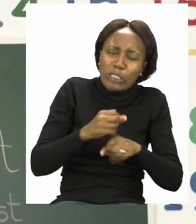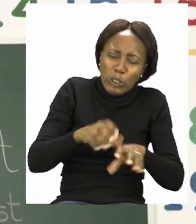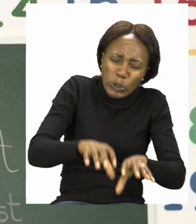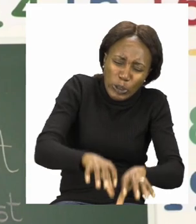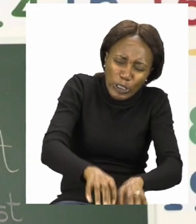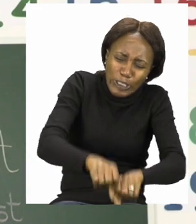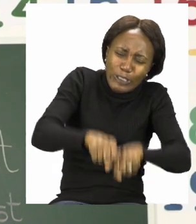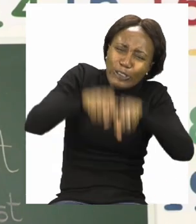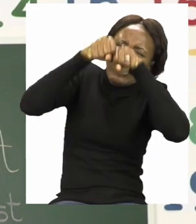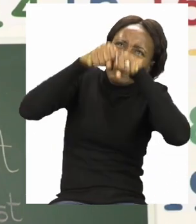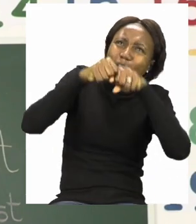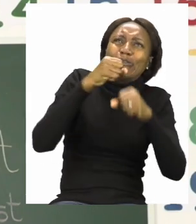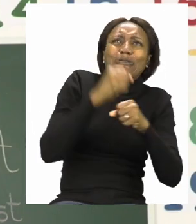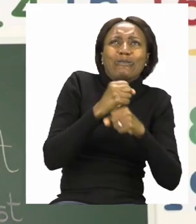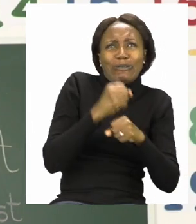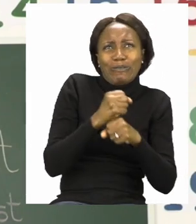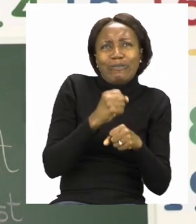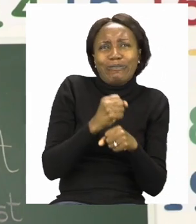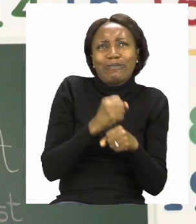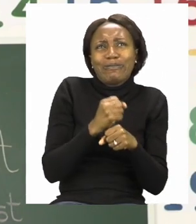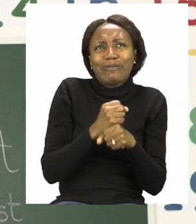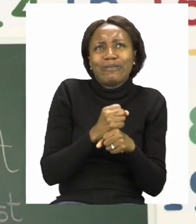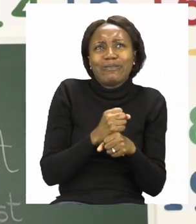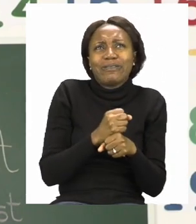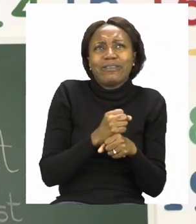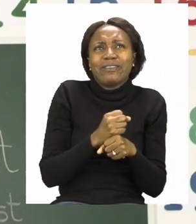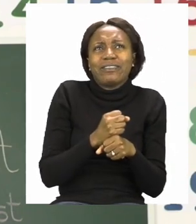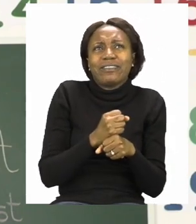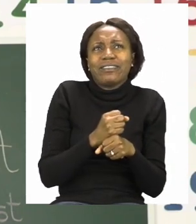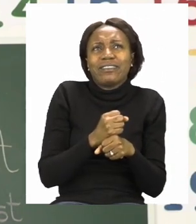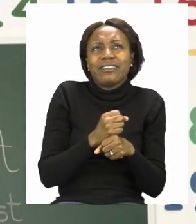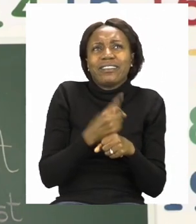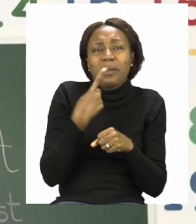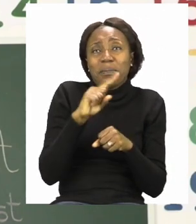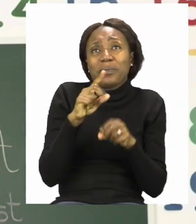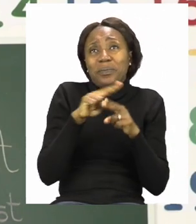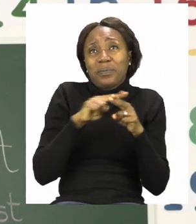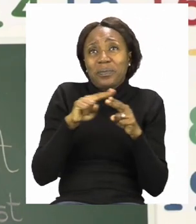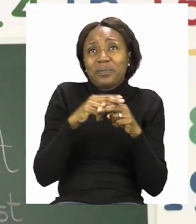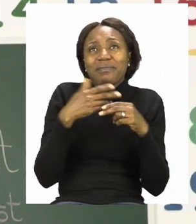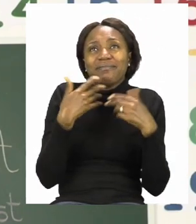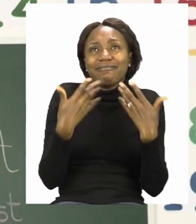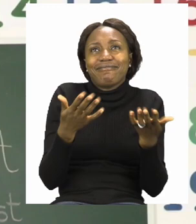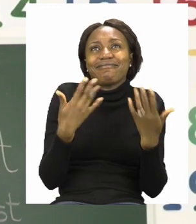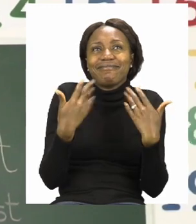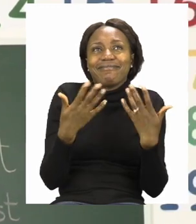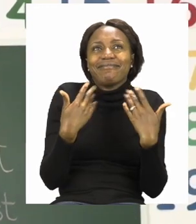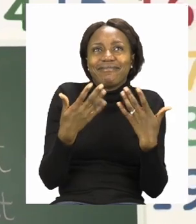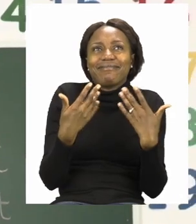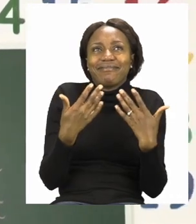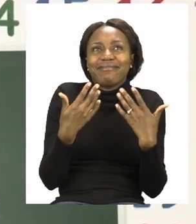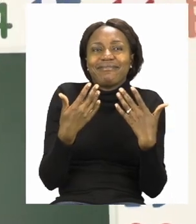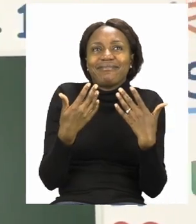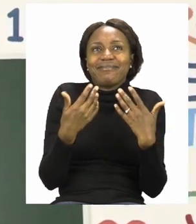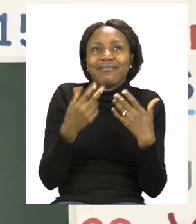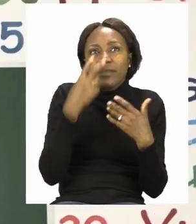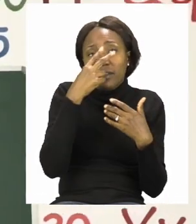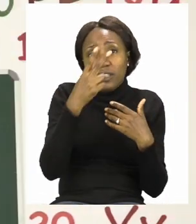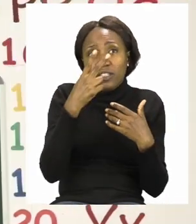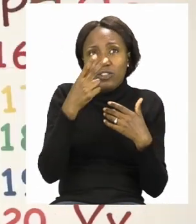hands or something else. But normally we'll be using our hands. Let's take a look at the sweet jar.